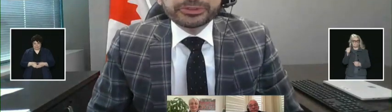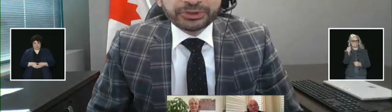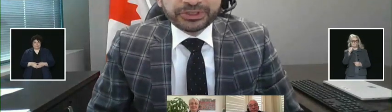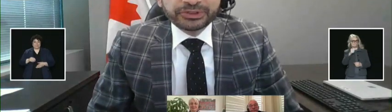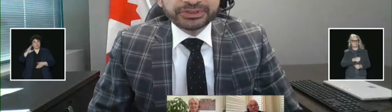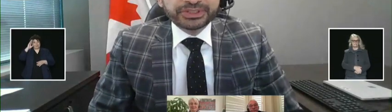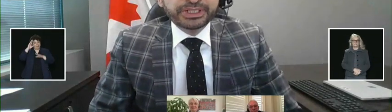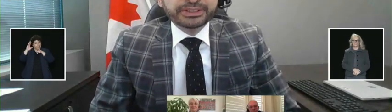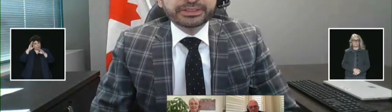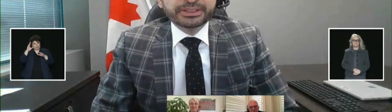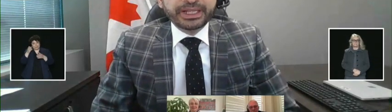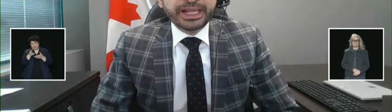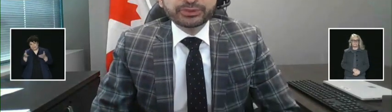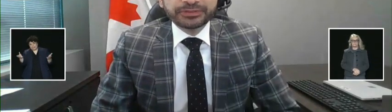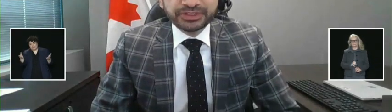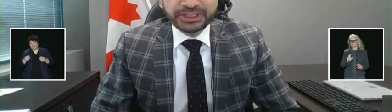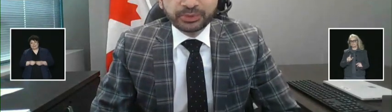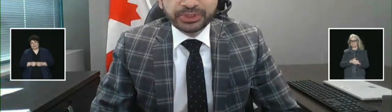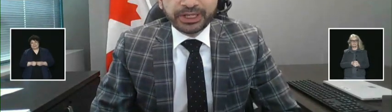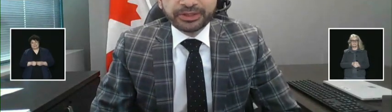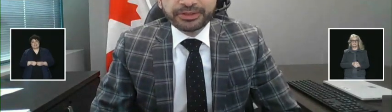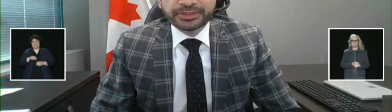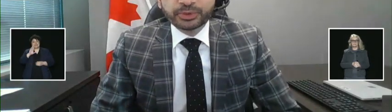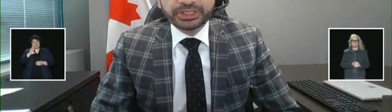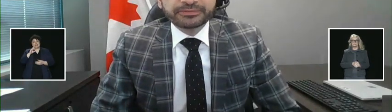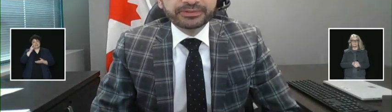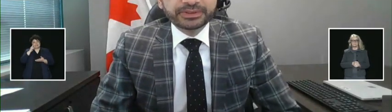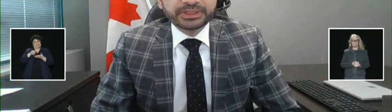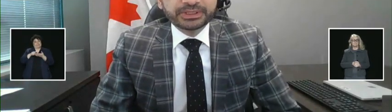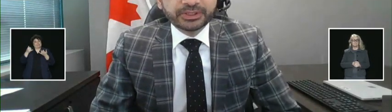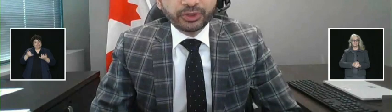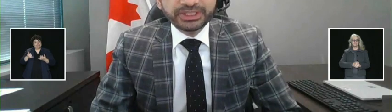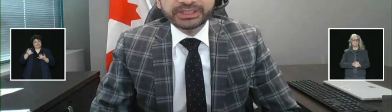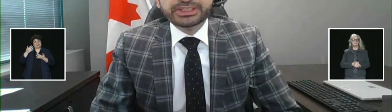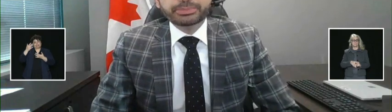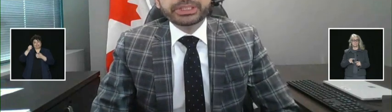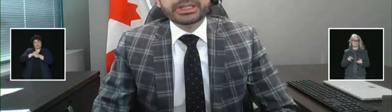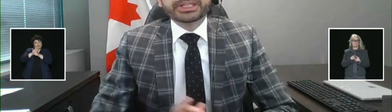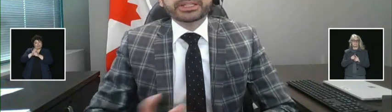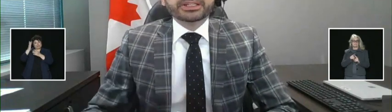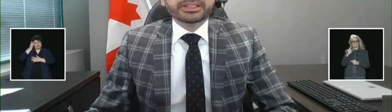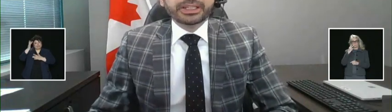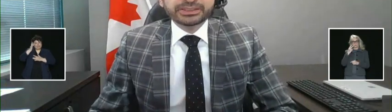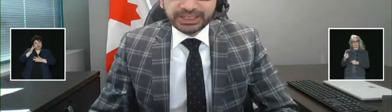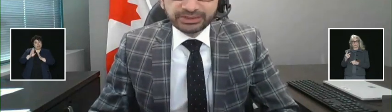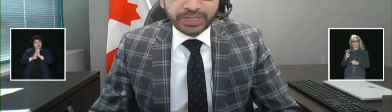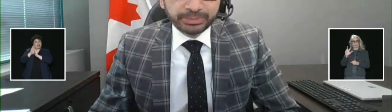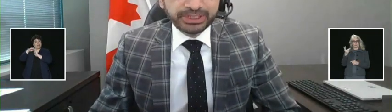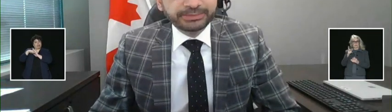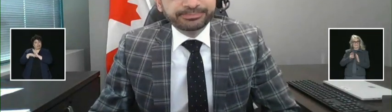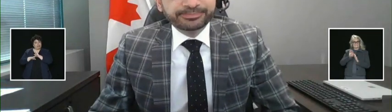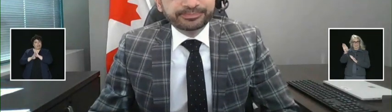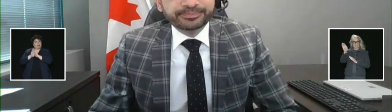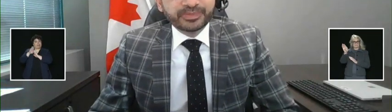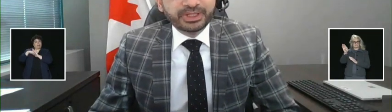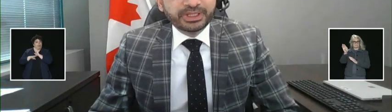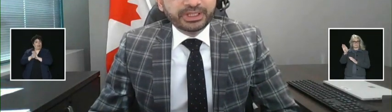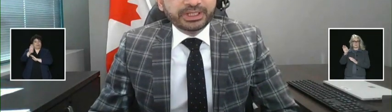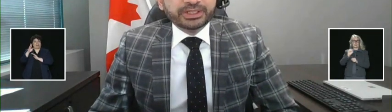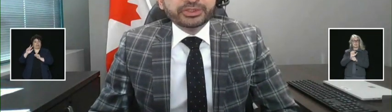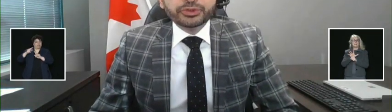Hello, bonjour à tous. As we've seen with our third wave, the COVID-19 pandemic can change rapidly.